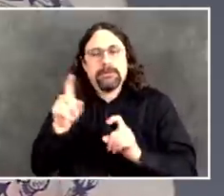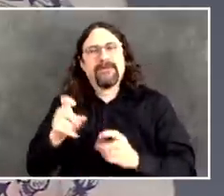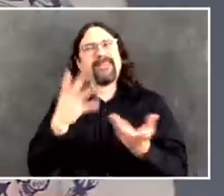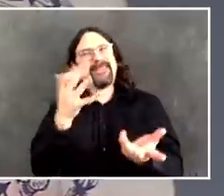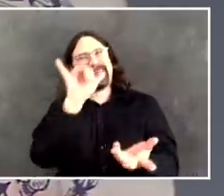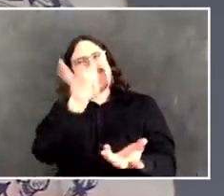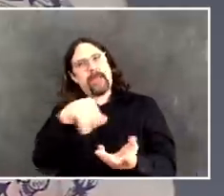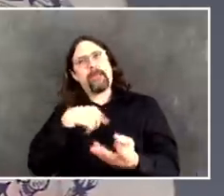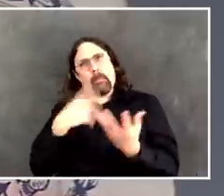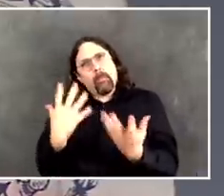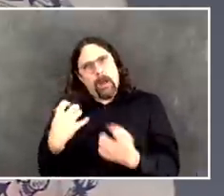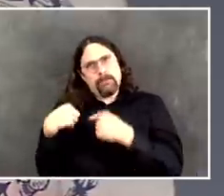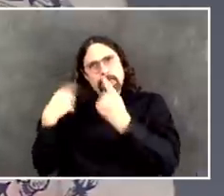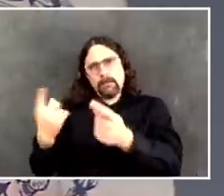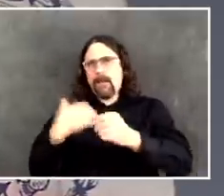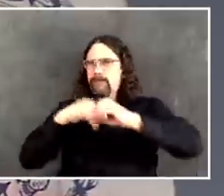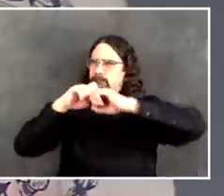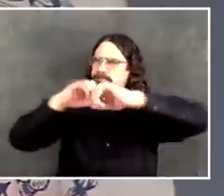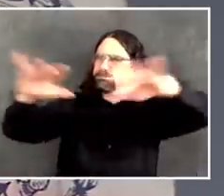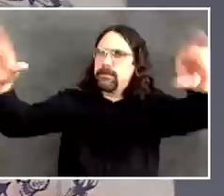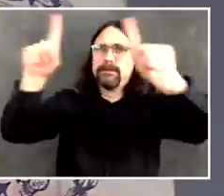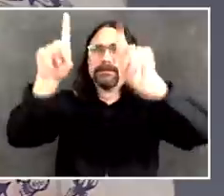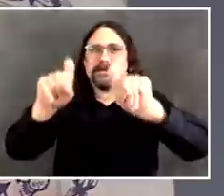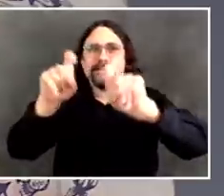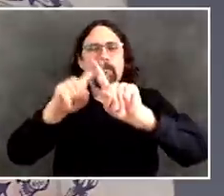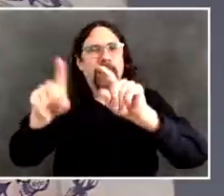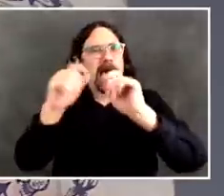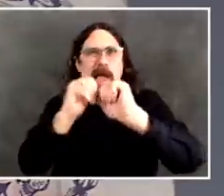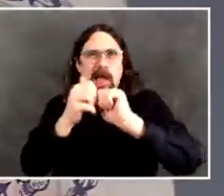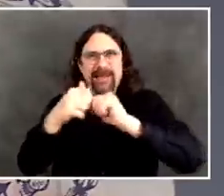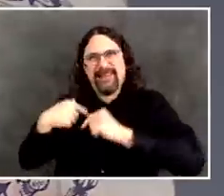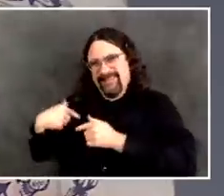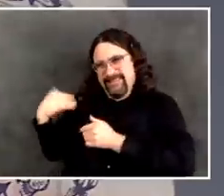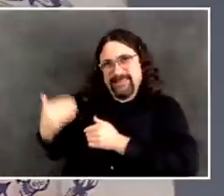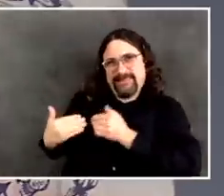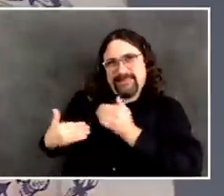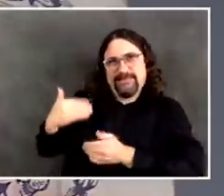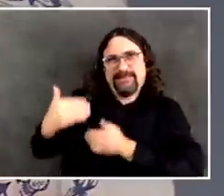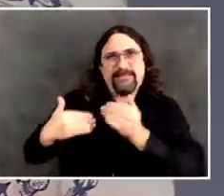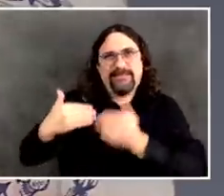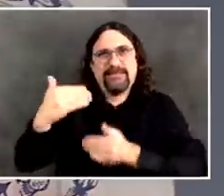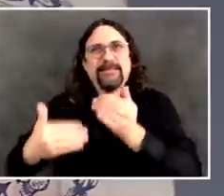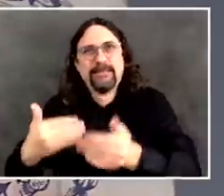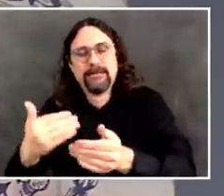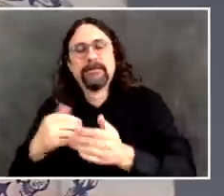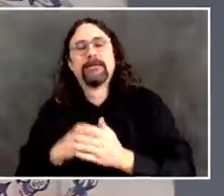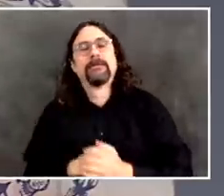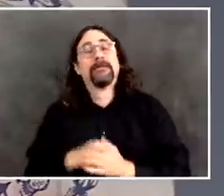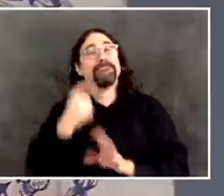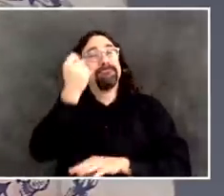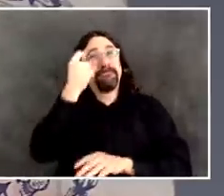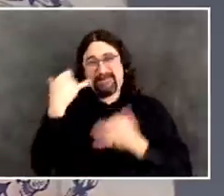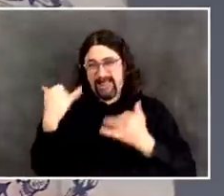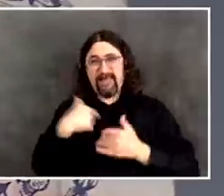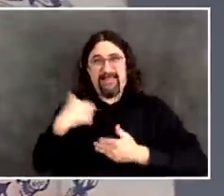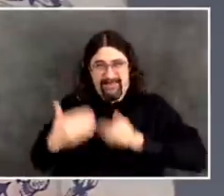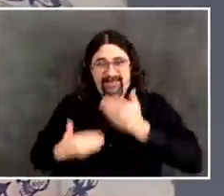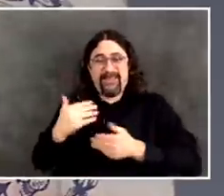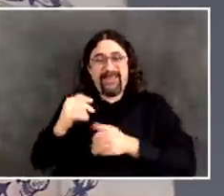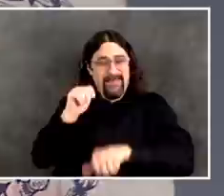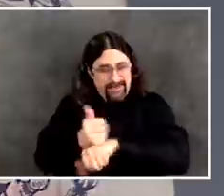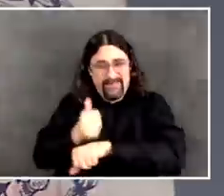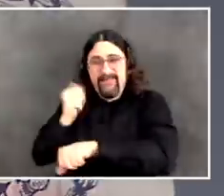happens is with federal involvement. But the point is to get to the punchline of your question. Up until